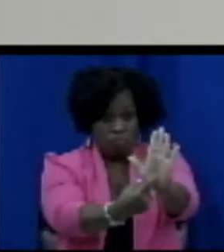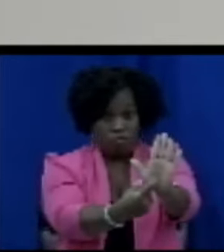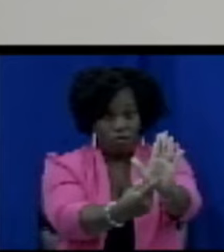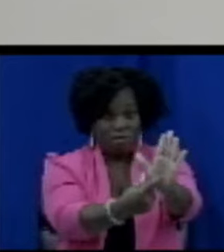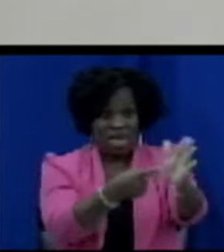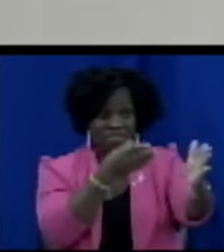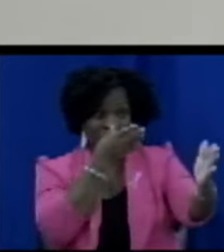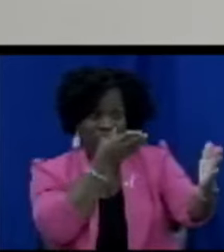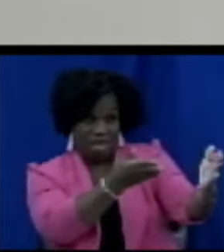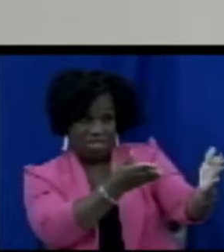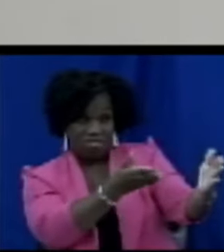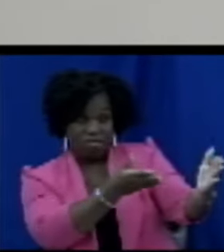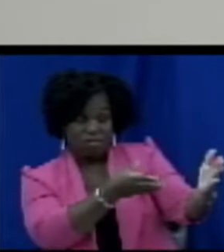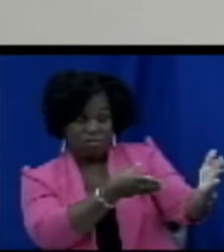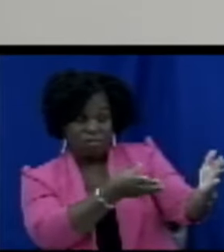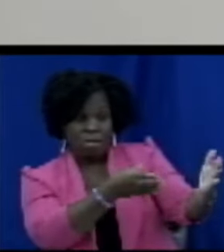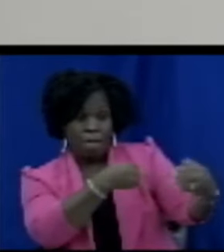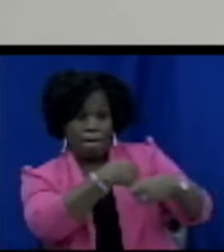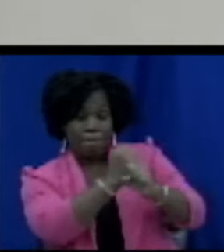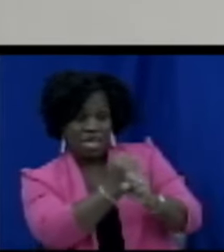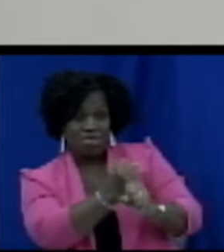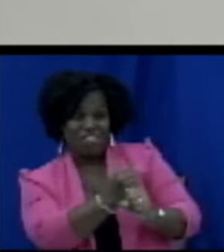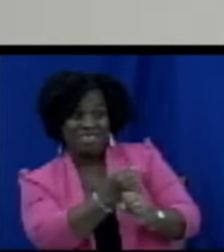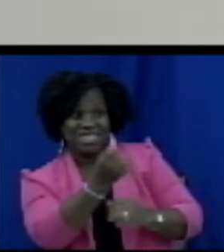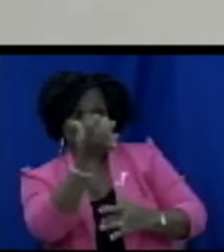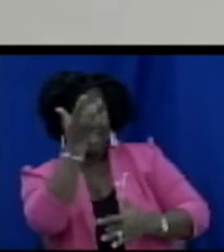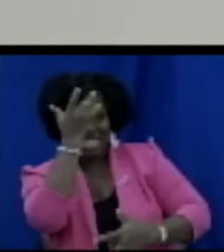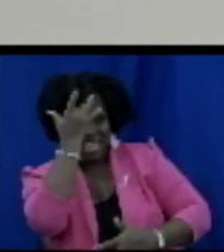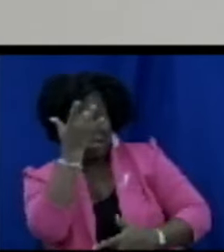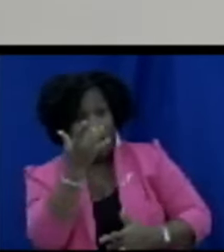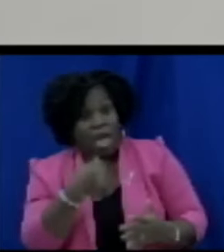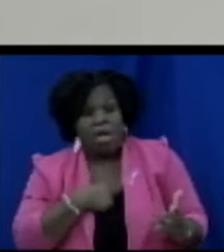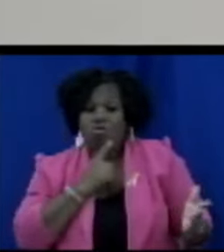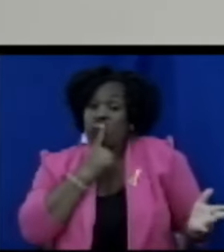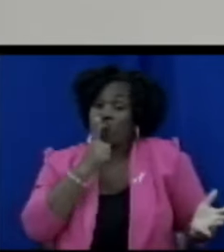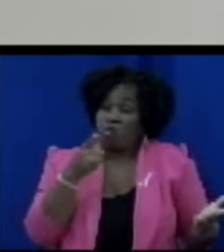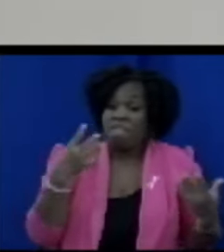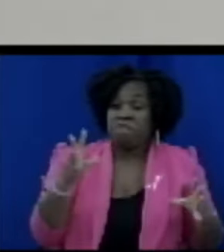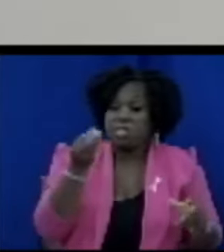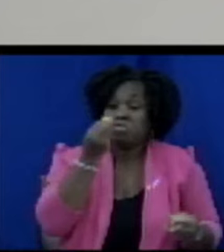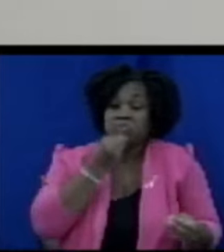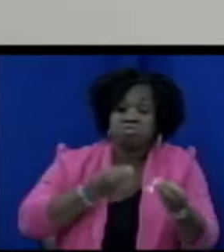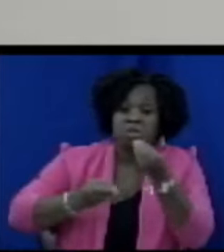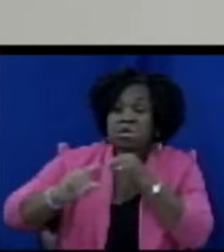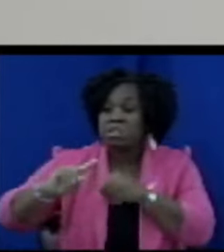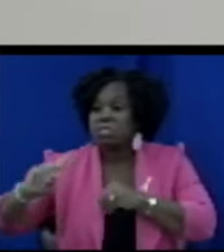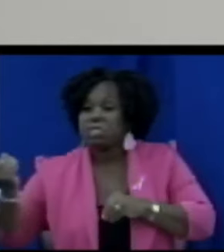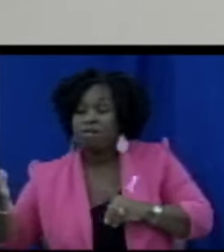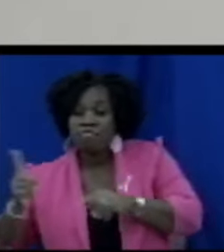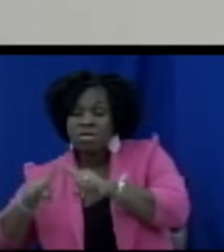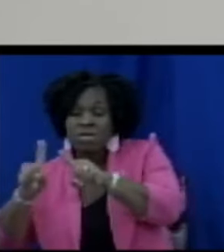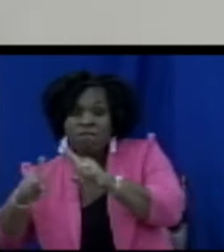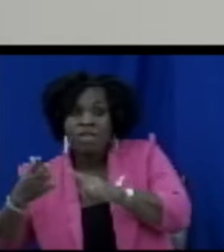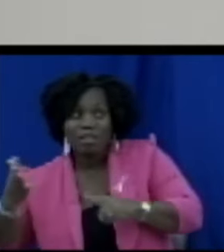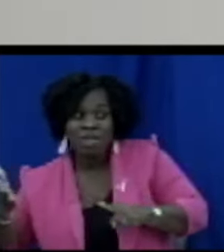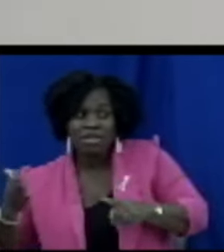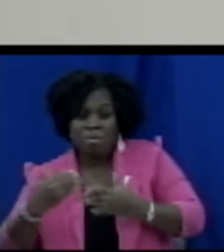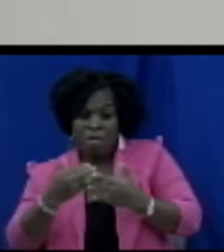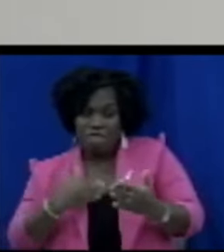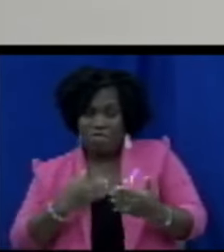made you sick because I'm sure you would have consumed other items as well before getting sick so